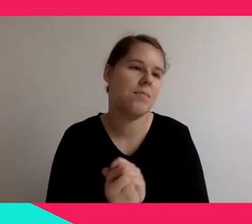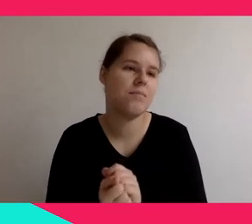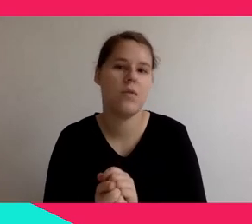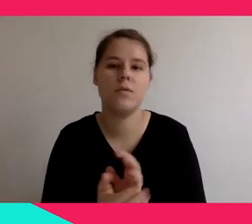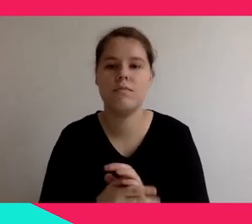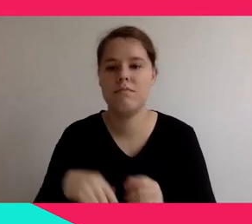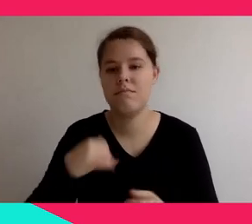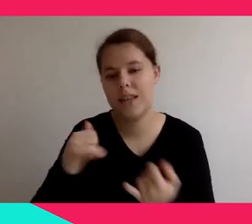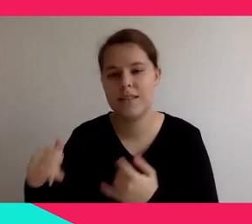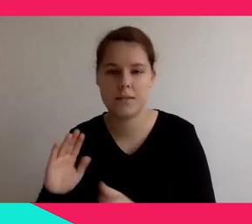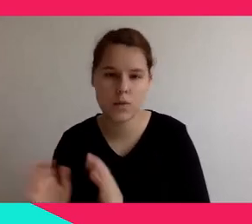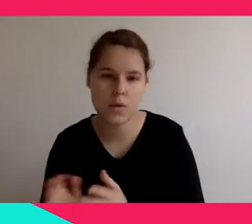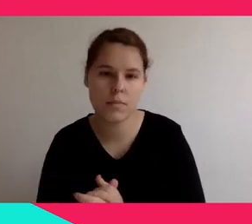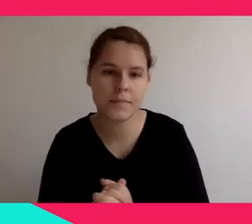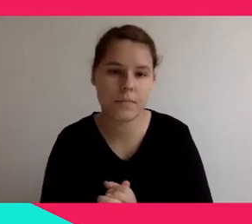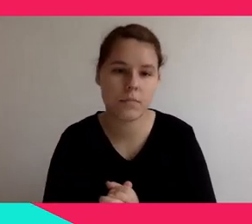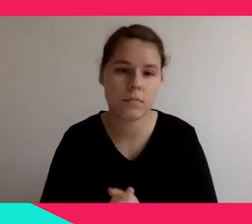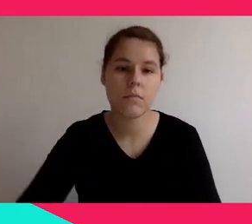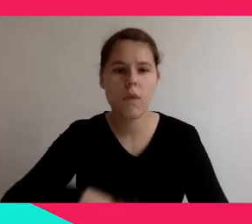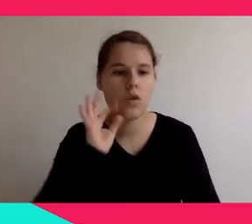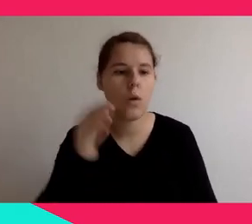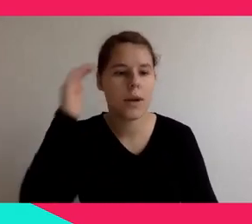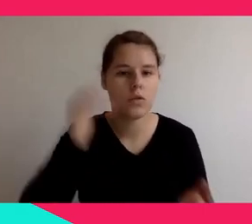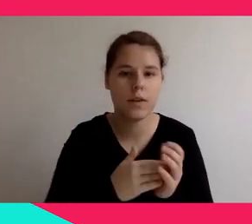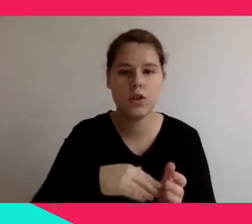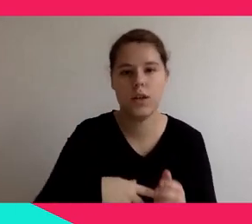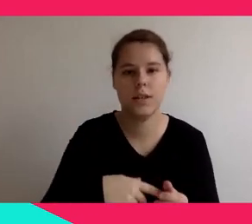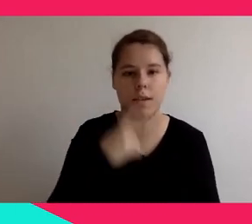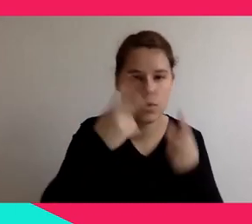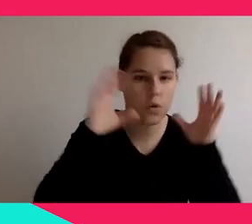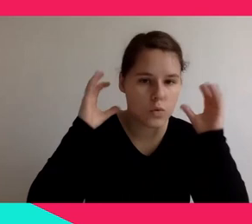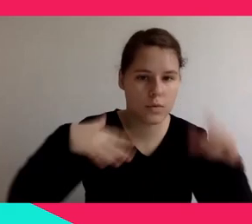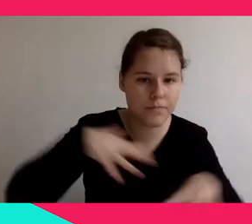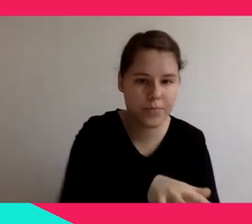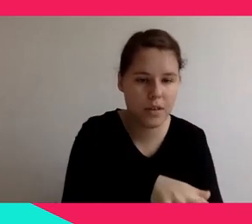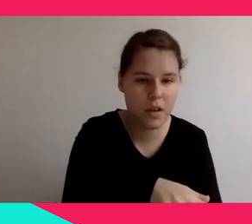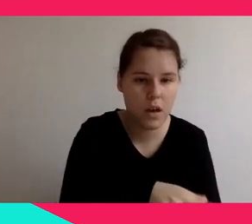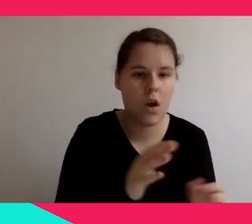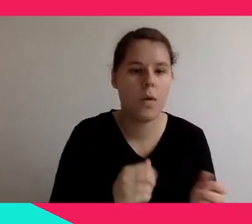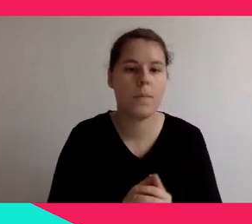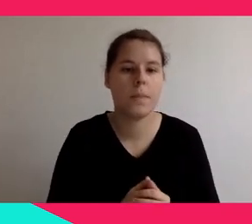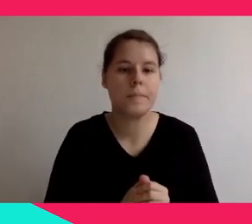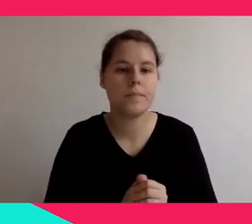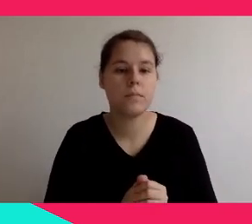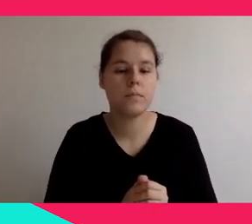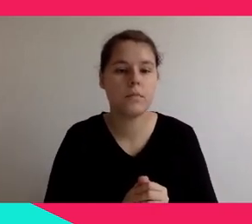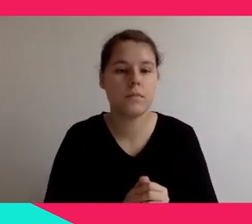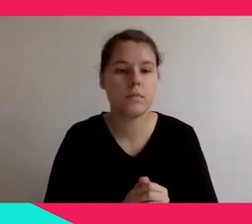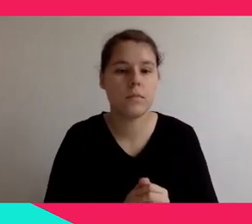are capable of creating engagement with this kind of interactions. We drive more visitors to the museum.